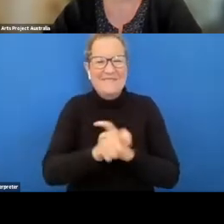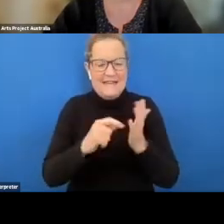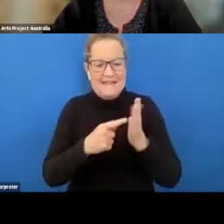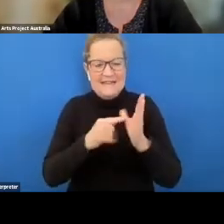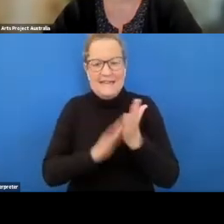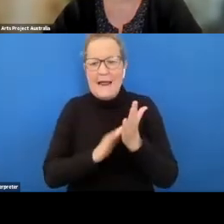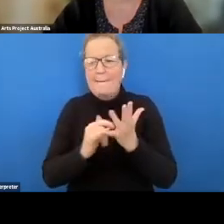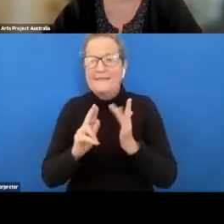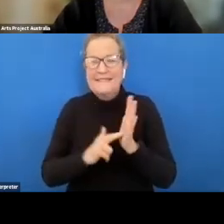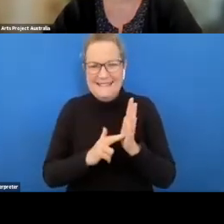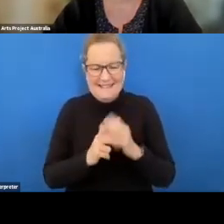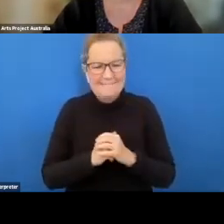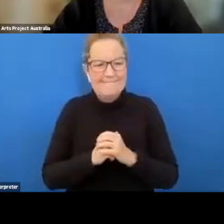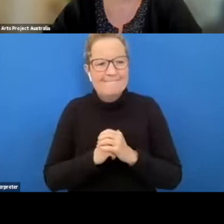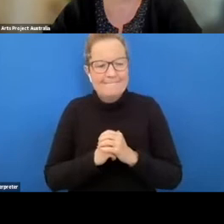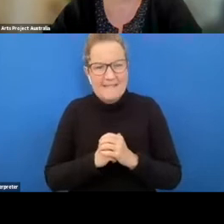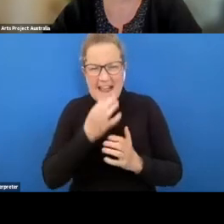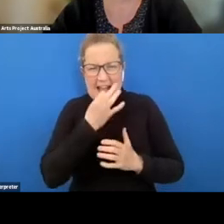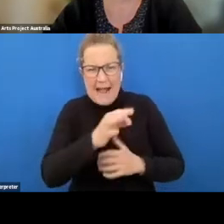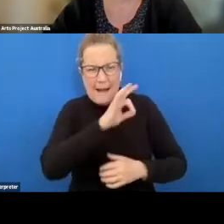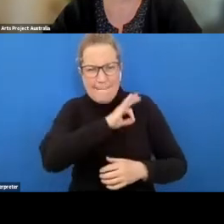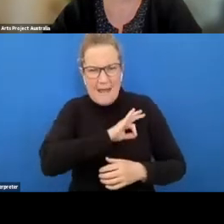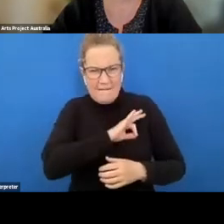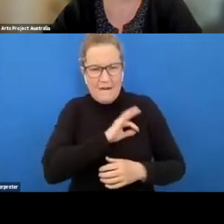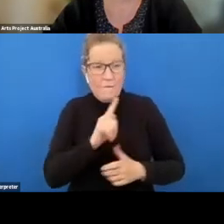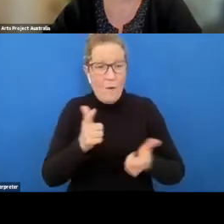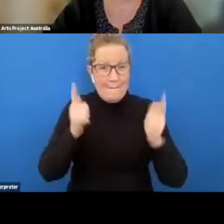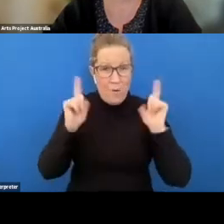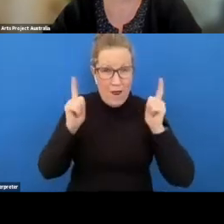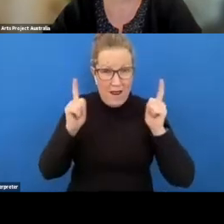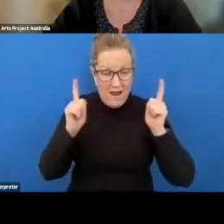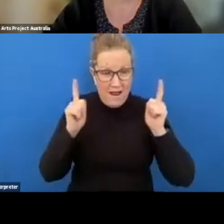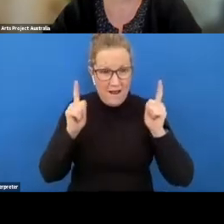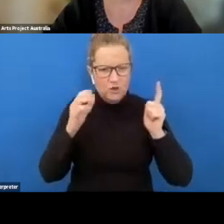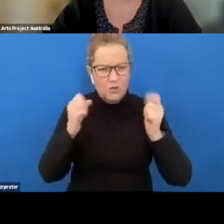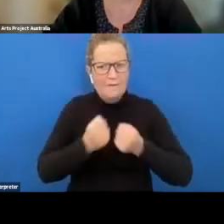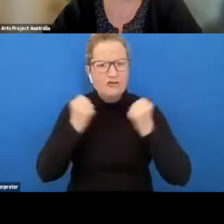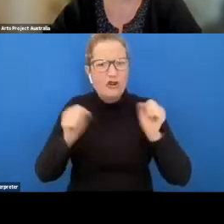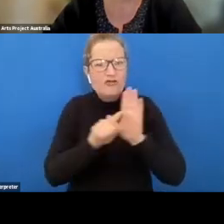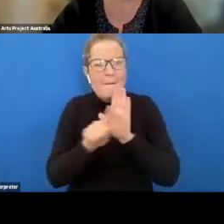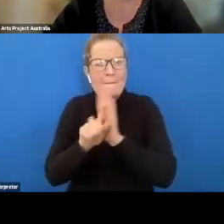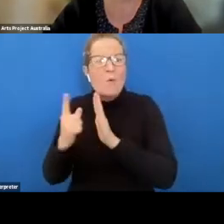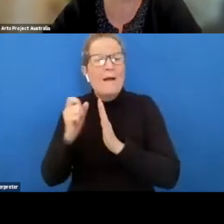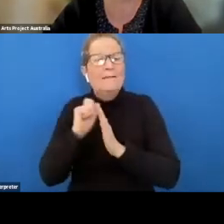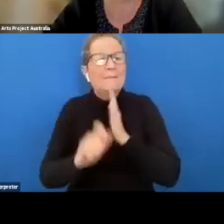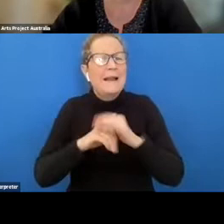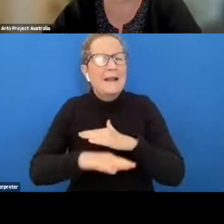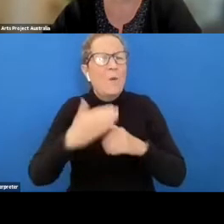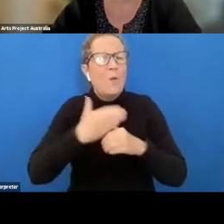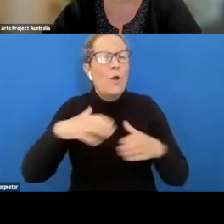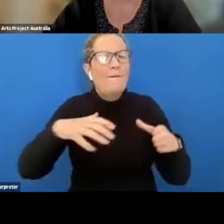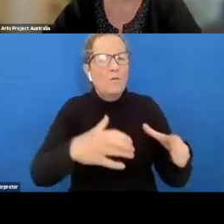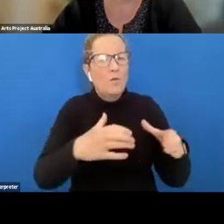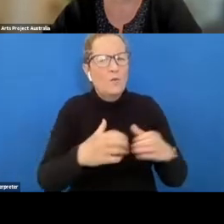question tamsin what are the benefits to employers by having strong representation of people with disability in their workforce